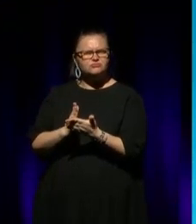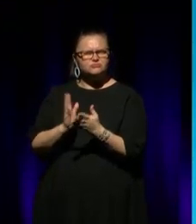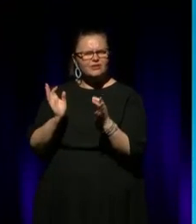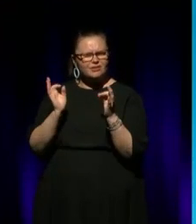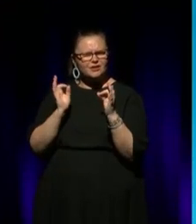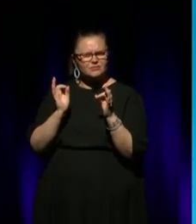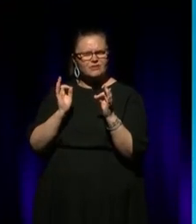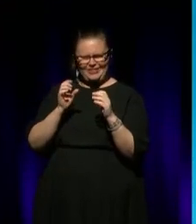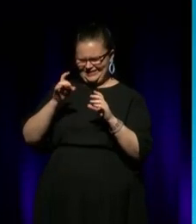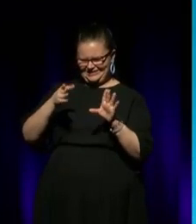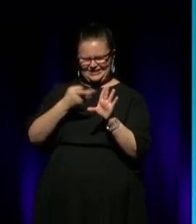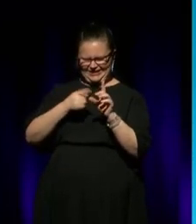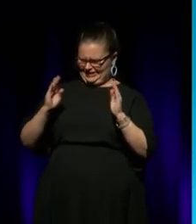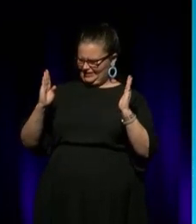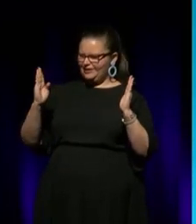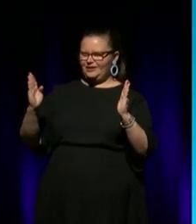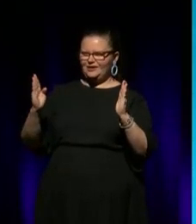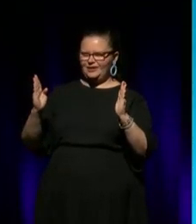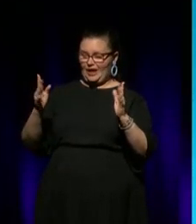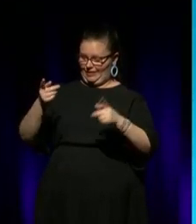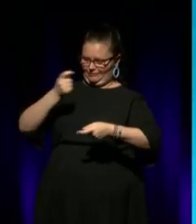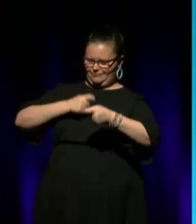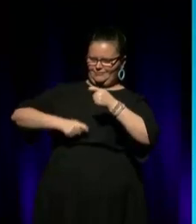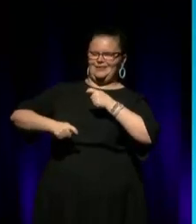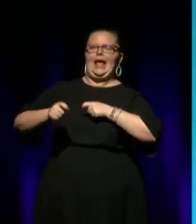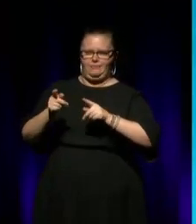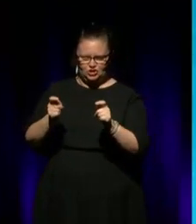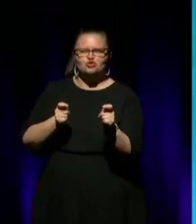from that 10 years. And then I became director of 91.